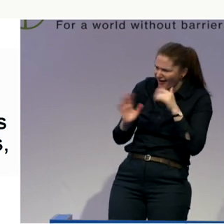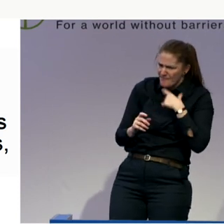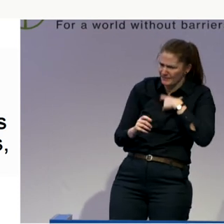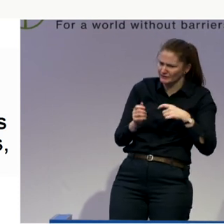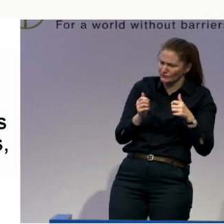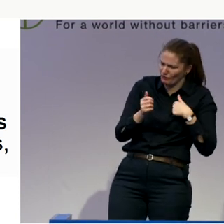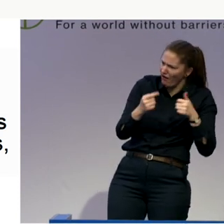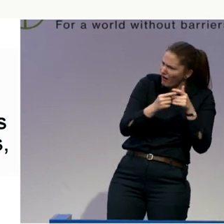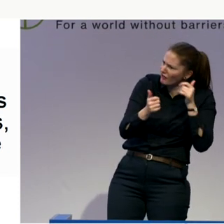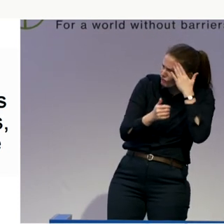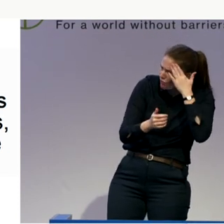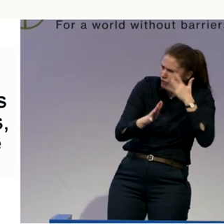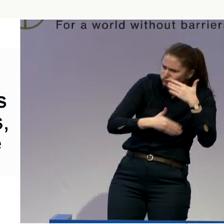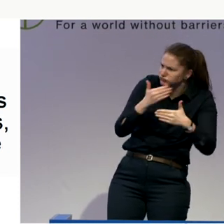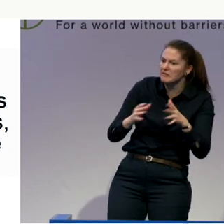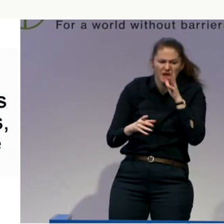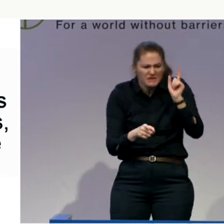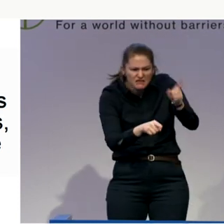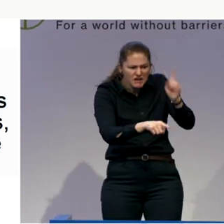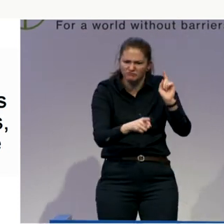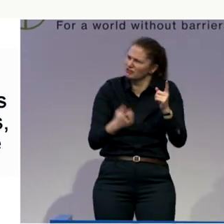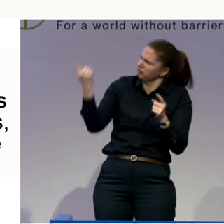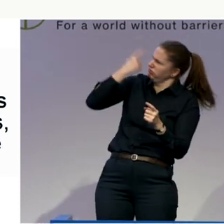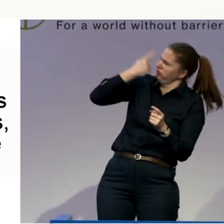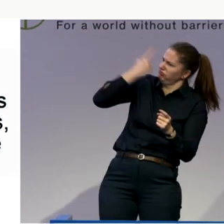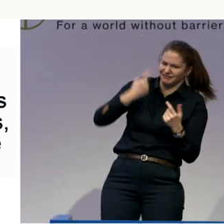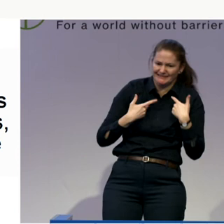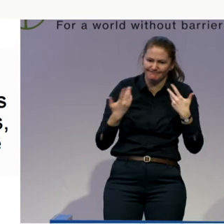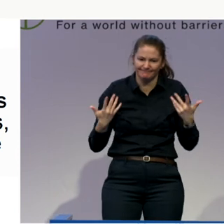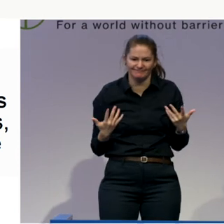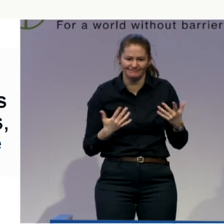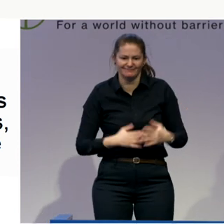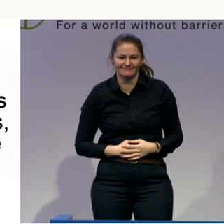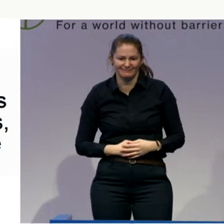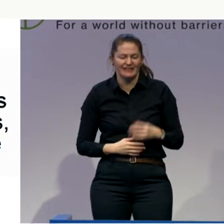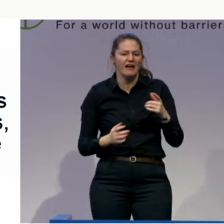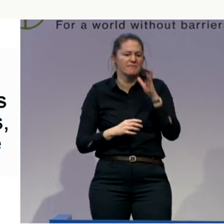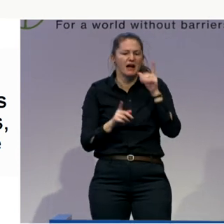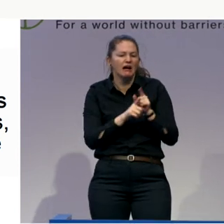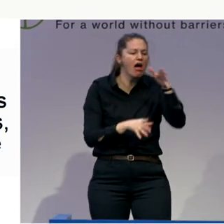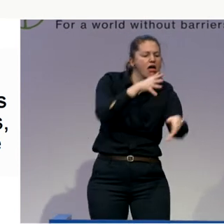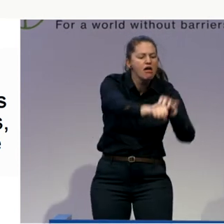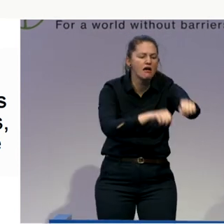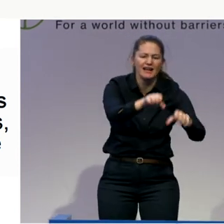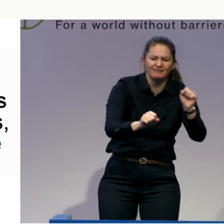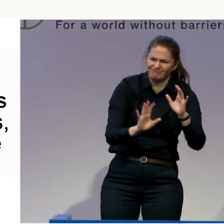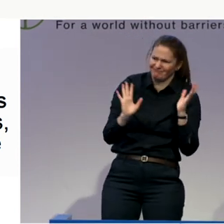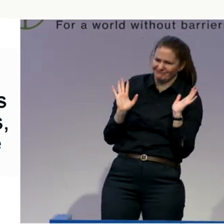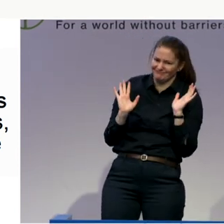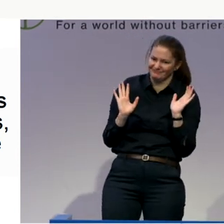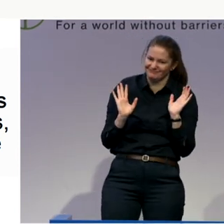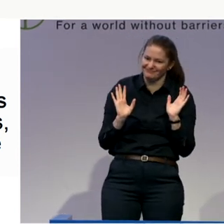and stopping him being independent, overprotecting him. But what do I do as the support worker? Is it my role to